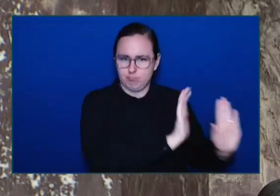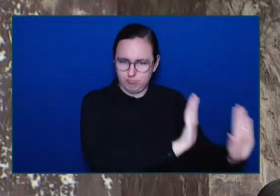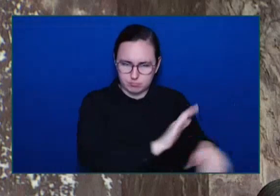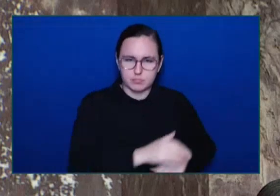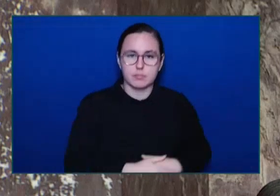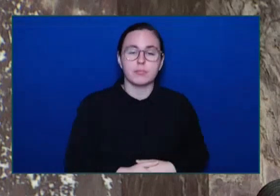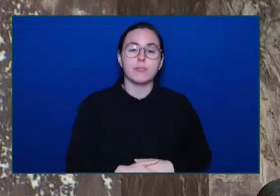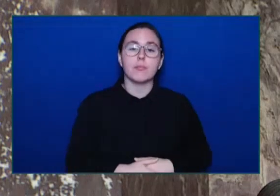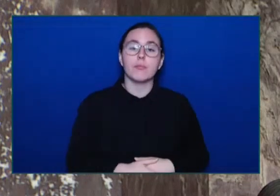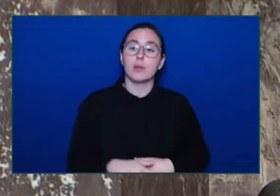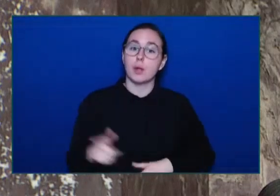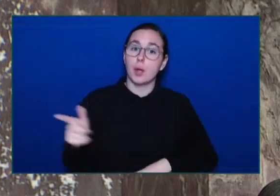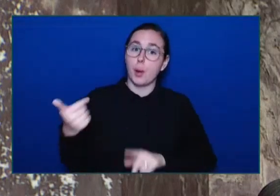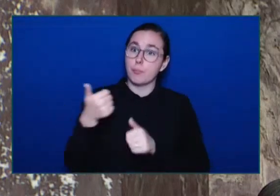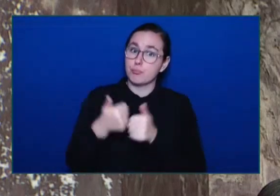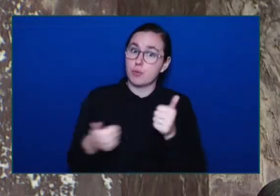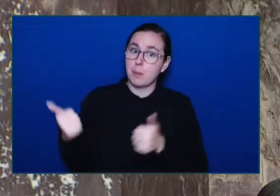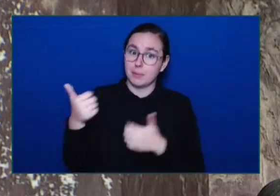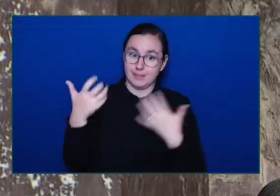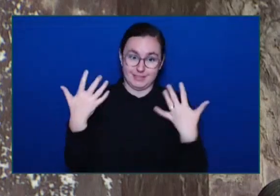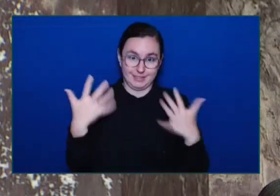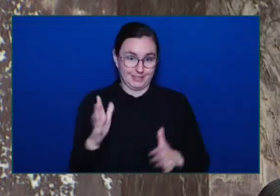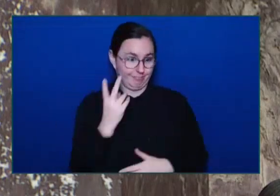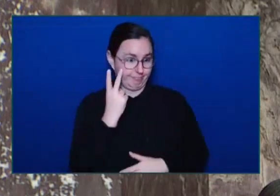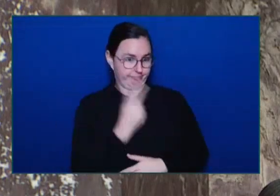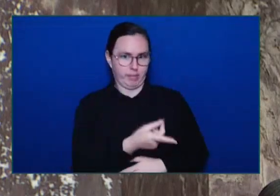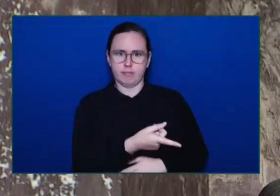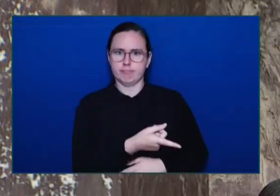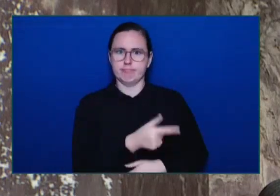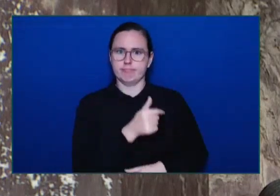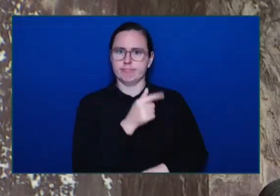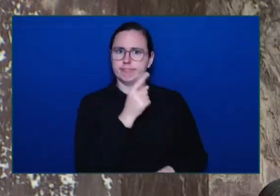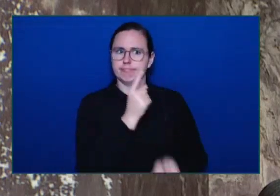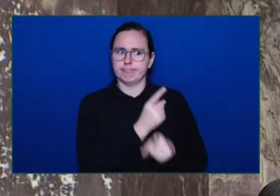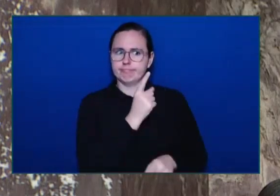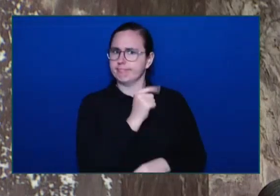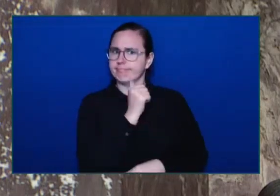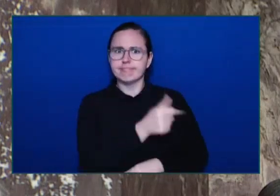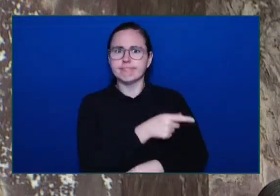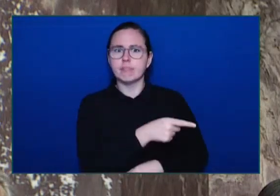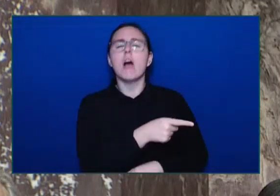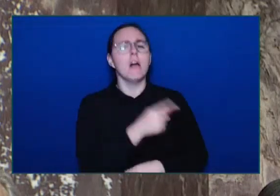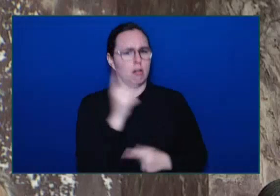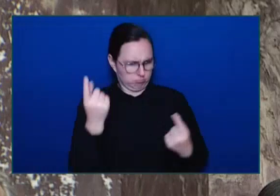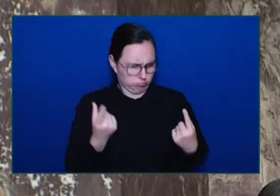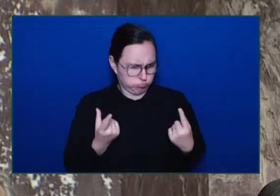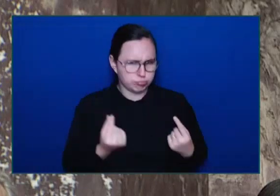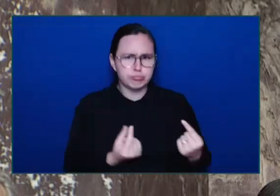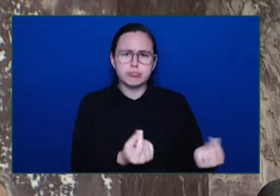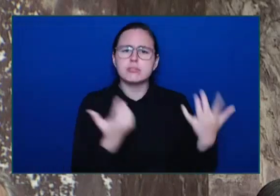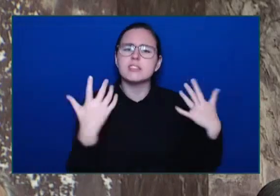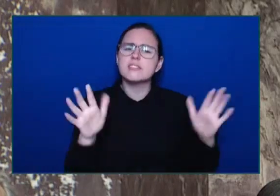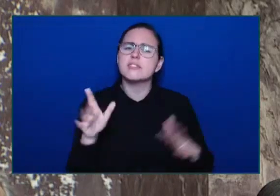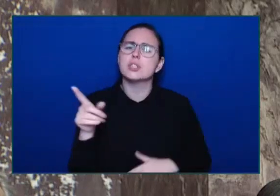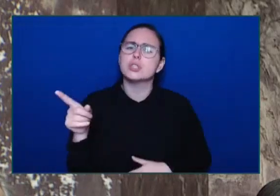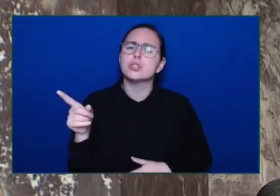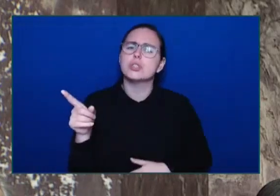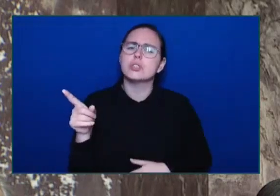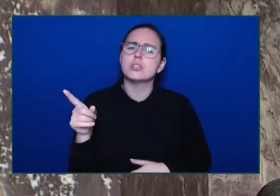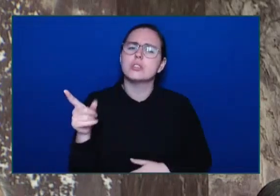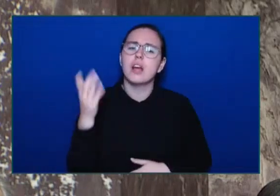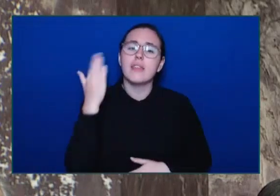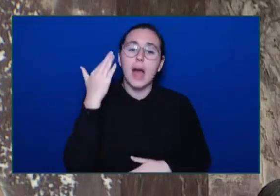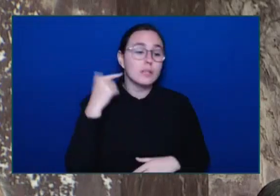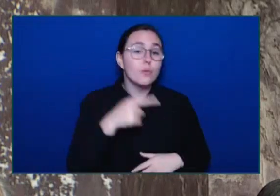inappropriate He took action Honourable Speaker The reason why You have a forensic investigation Released under section 25 The reason